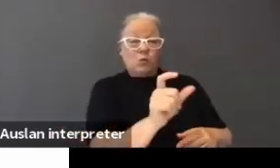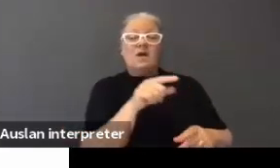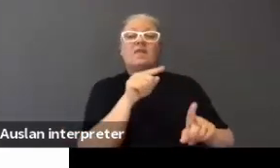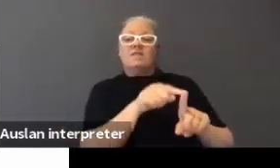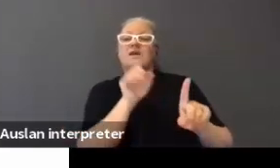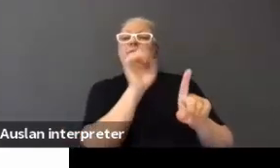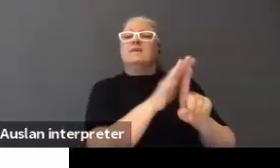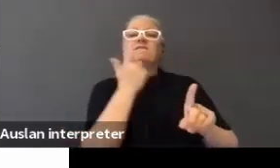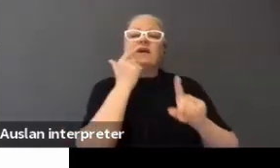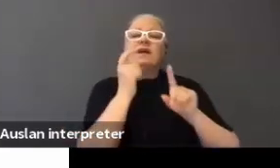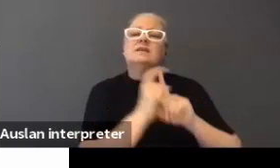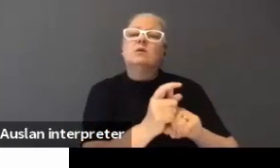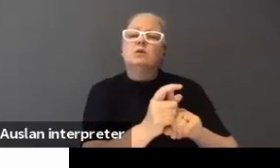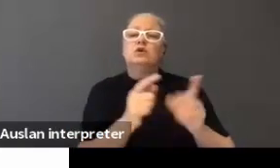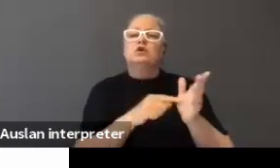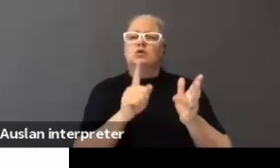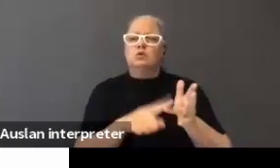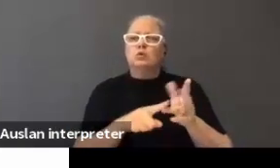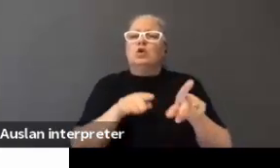to learn.